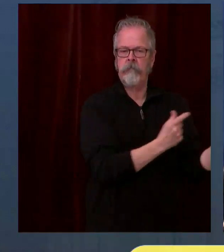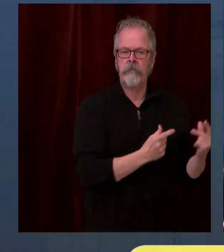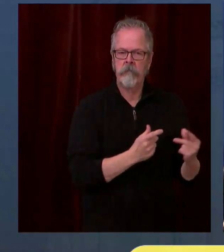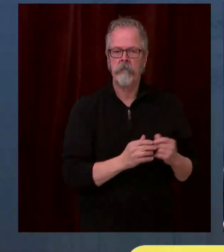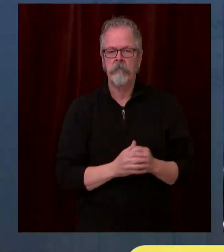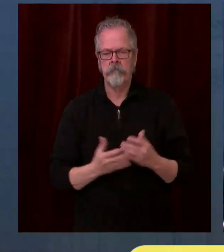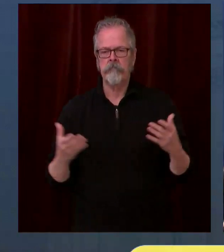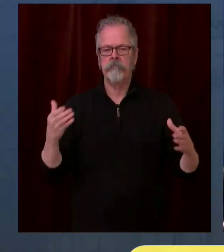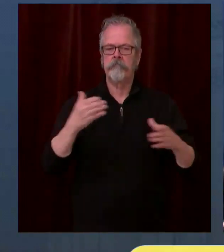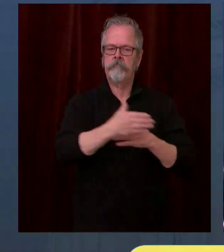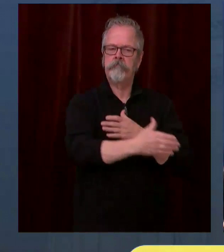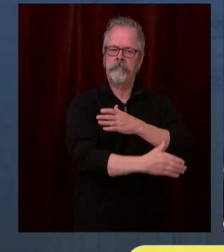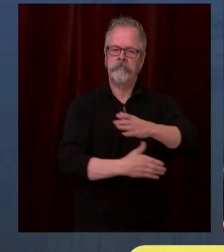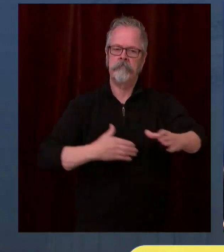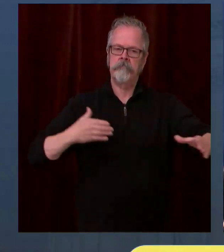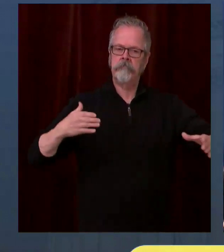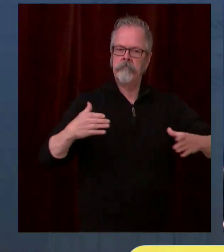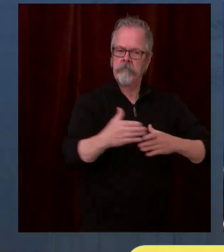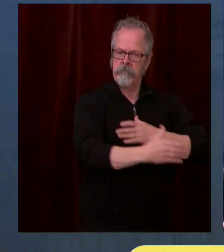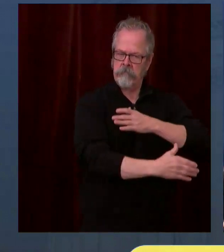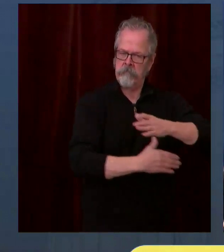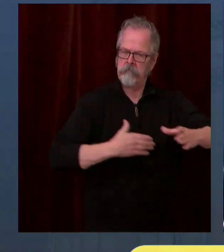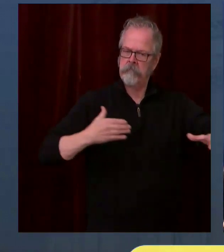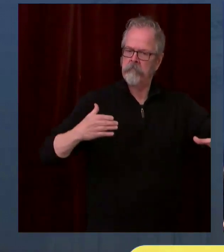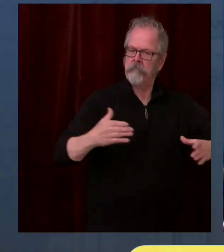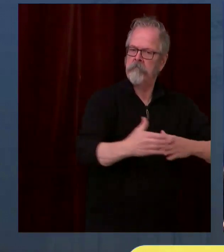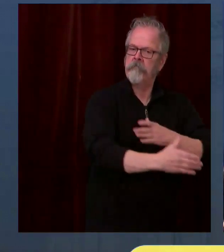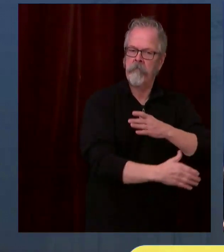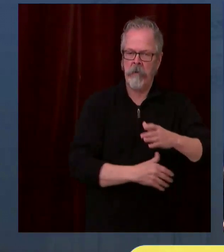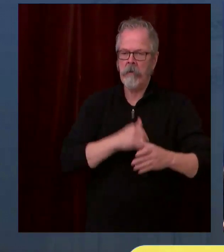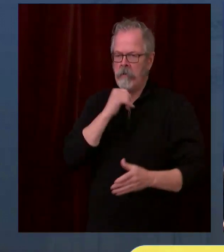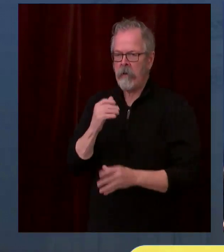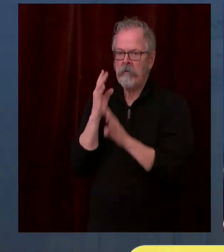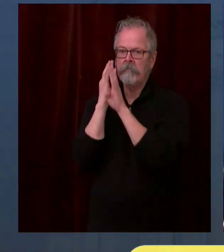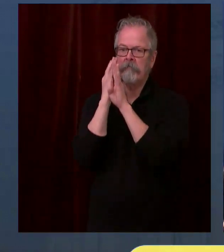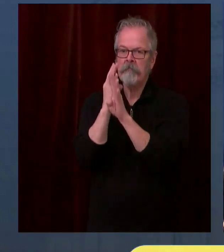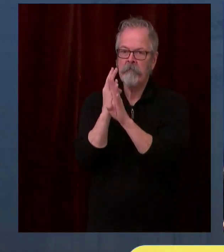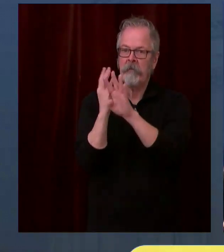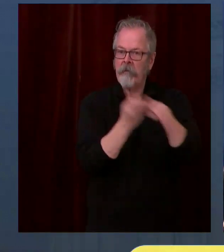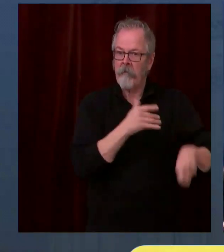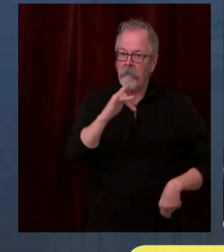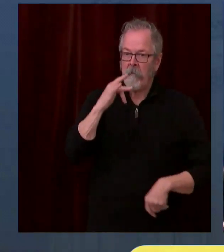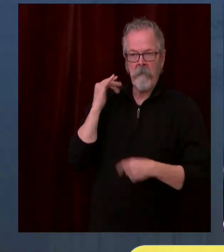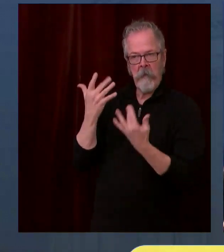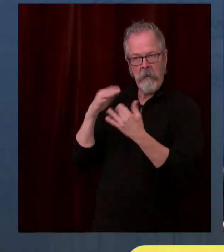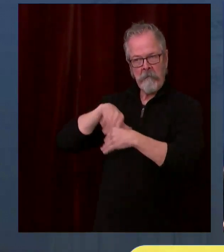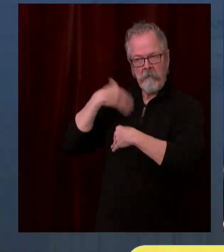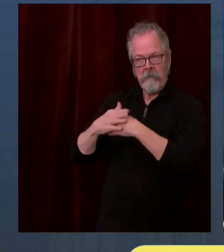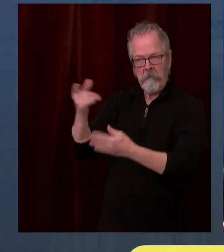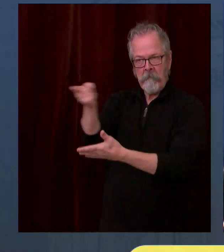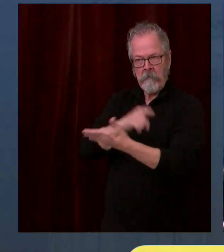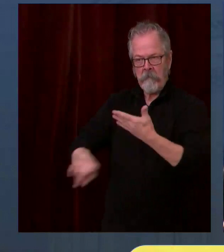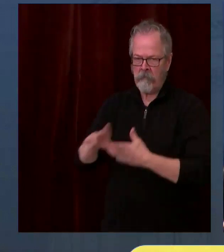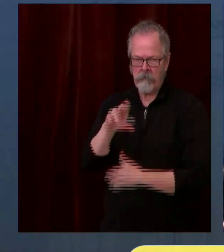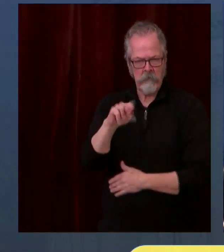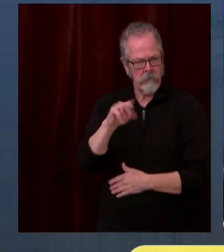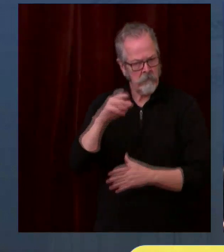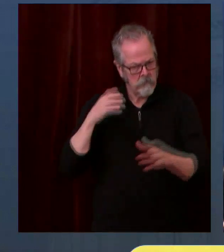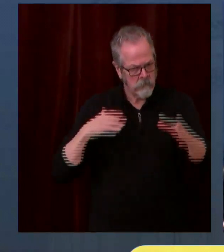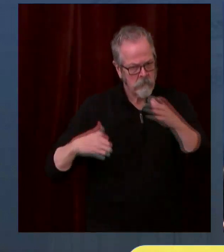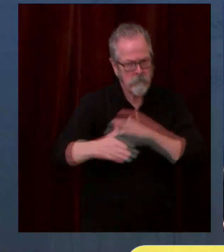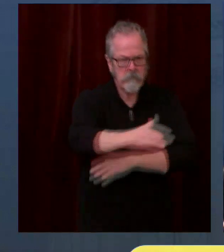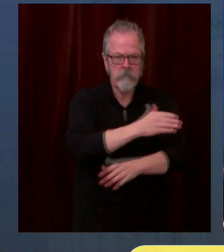efficient. We're very excited about that progress. This means thousands of more Washingtonians can and will be protected.